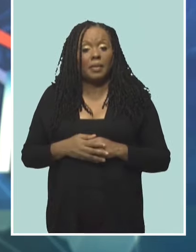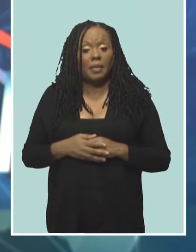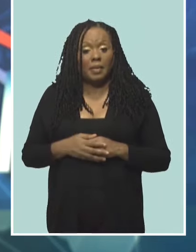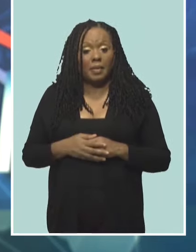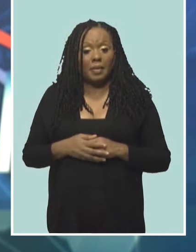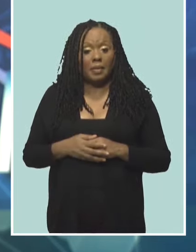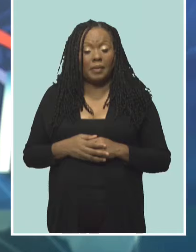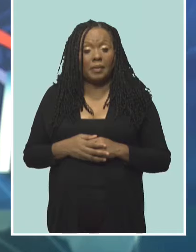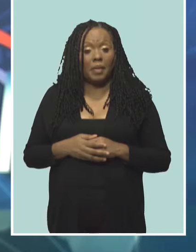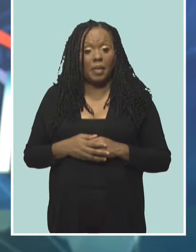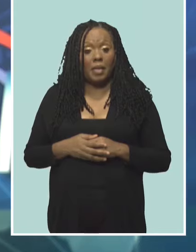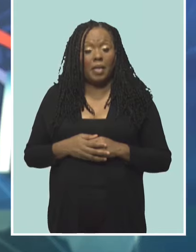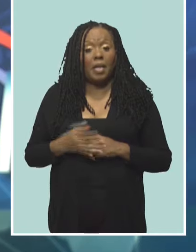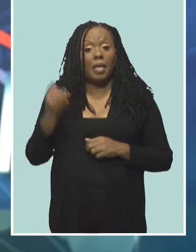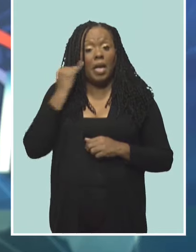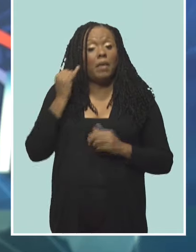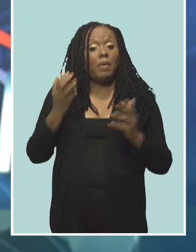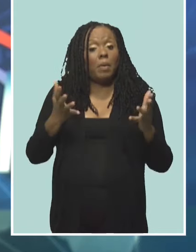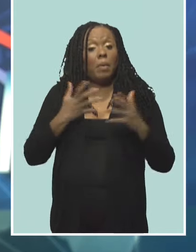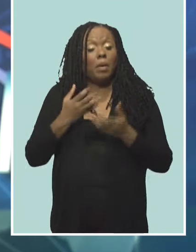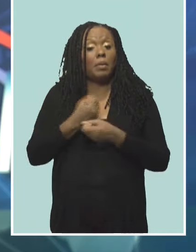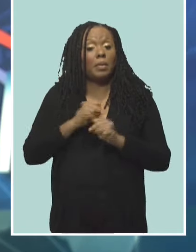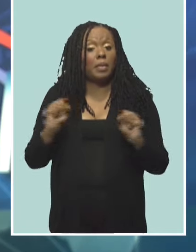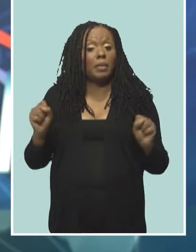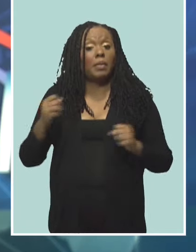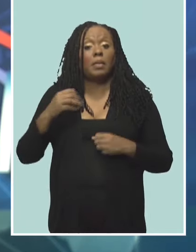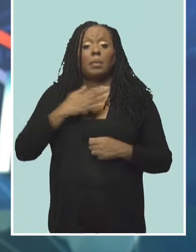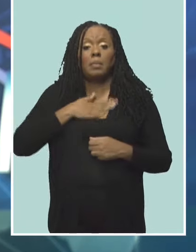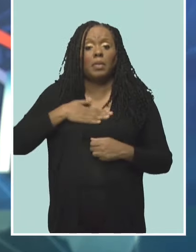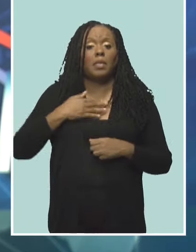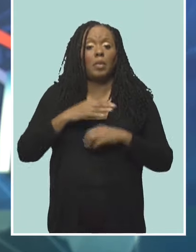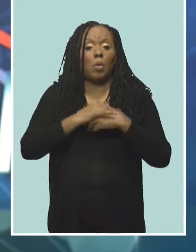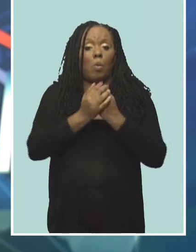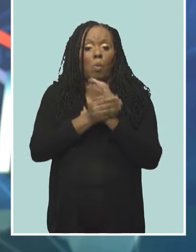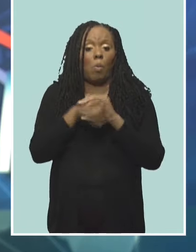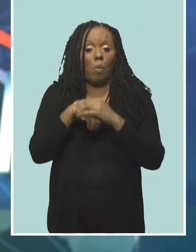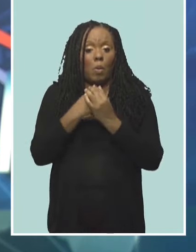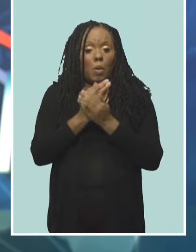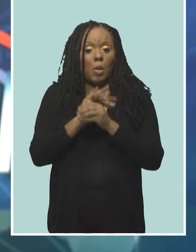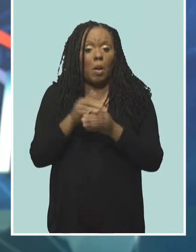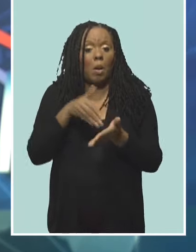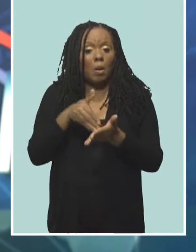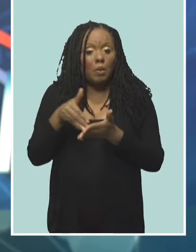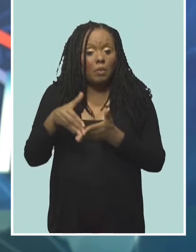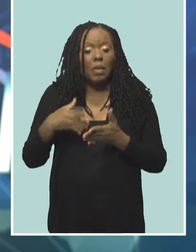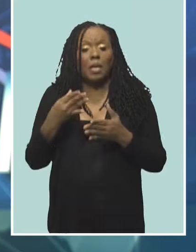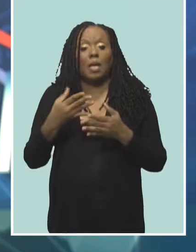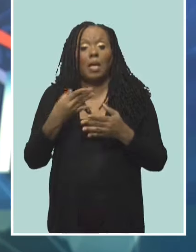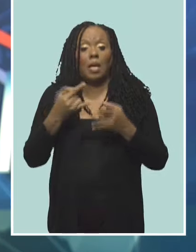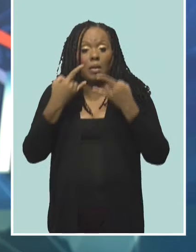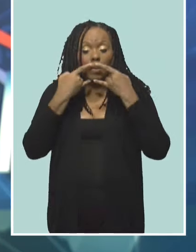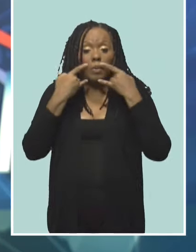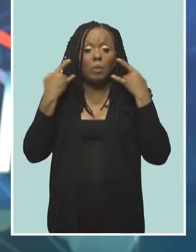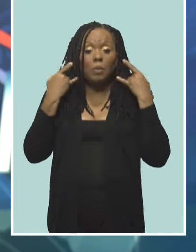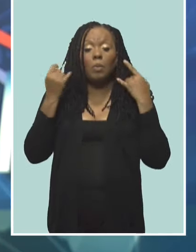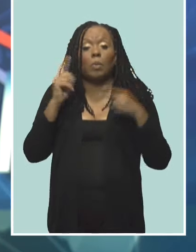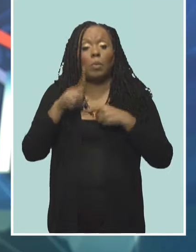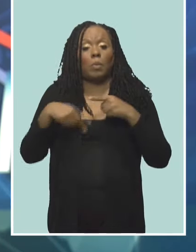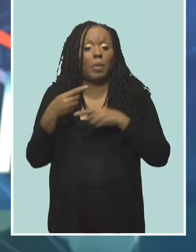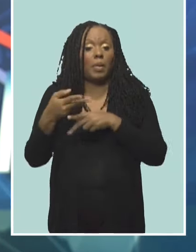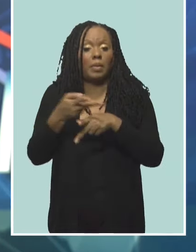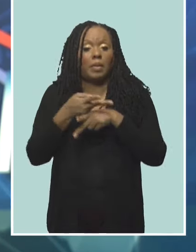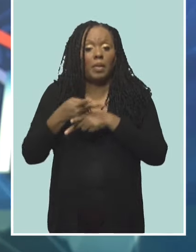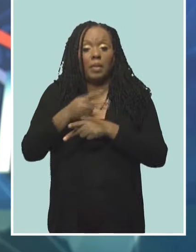transmission of any type of respiratory illness, people should wash their hands frequently and wear masks when attending to elderly or